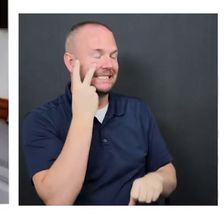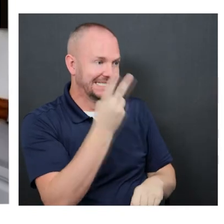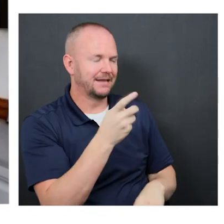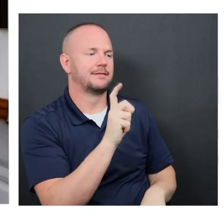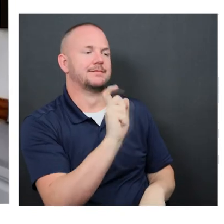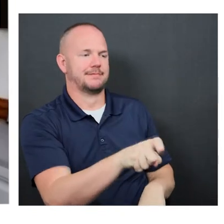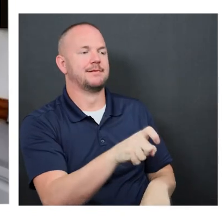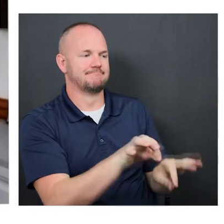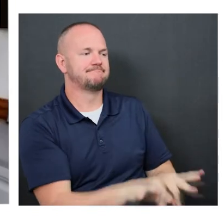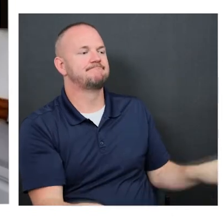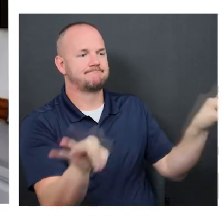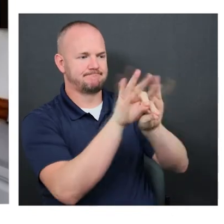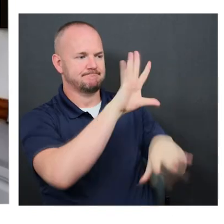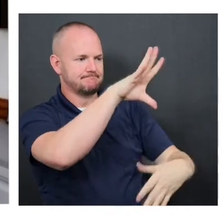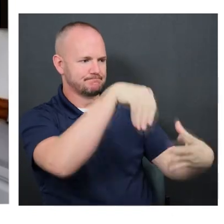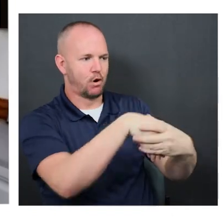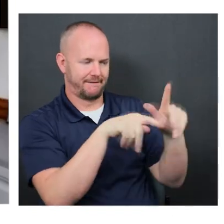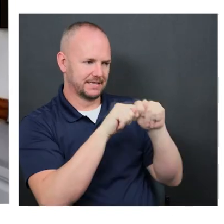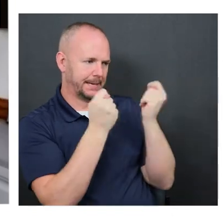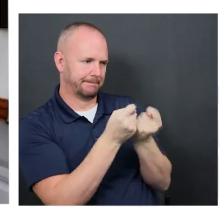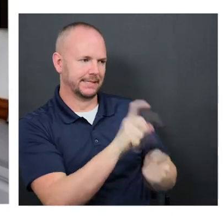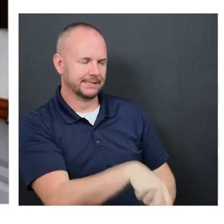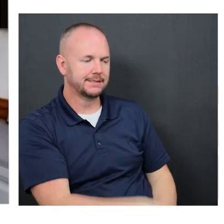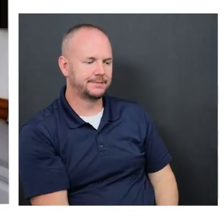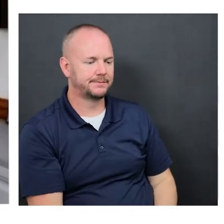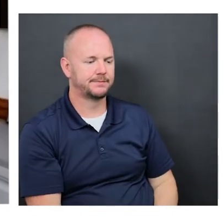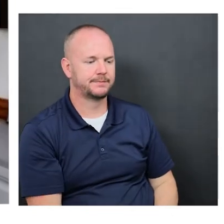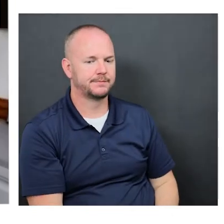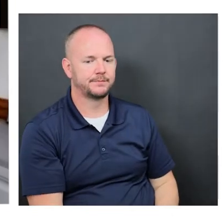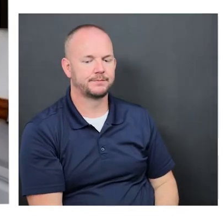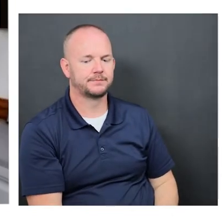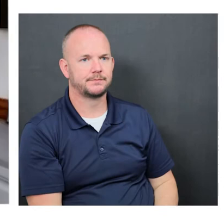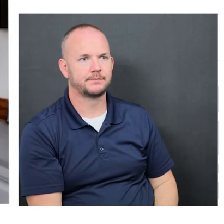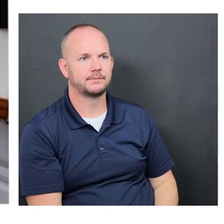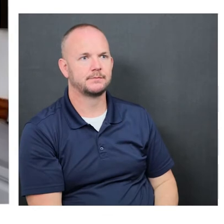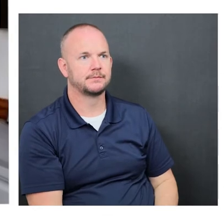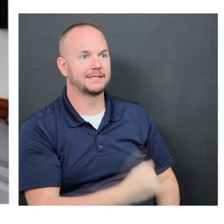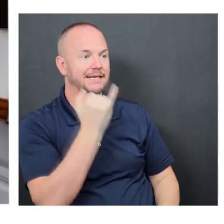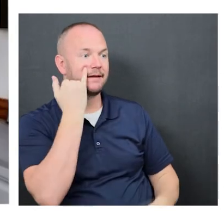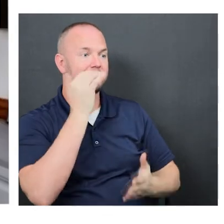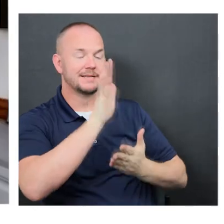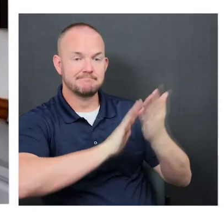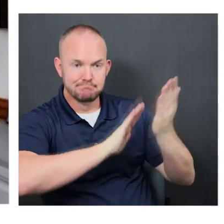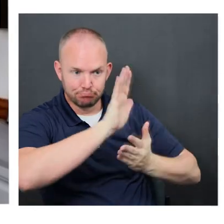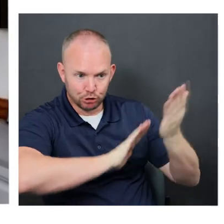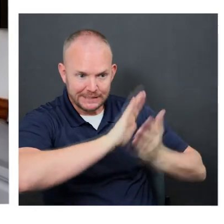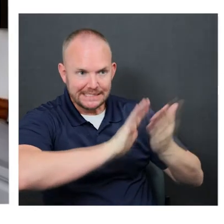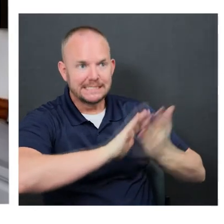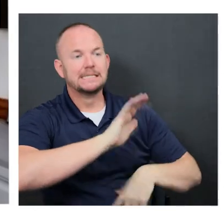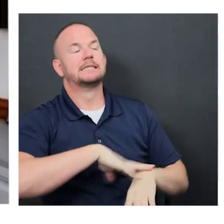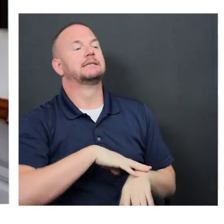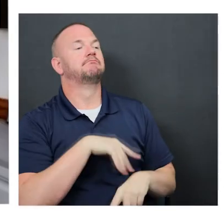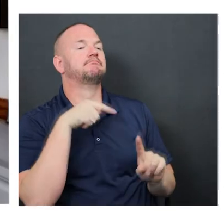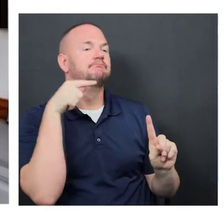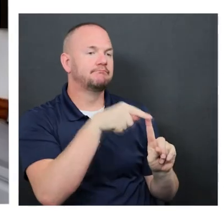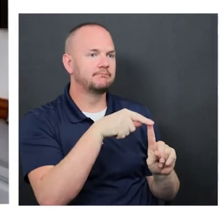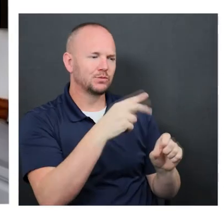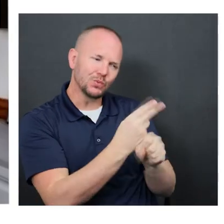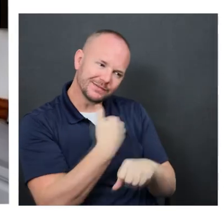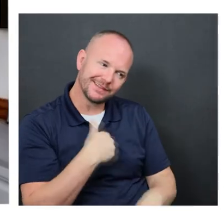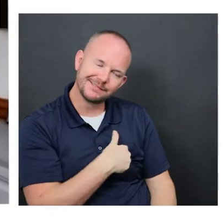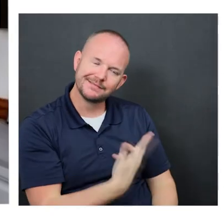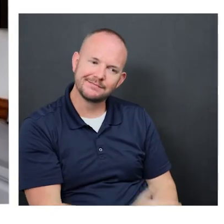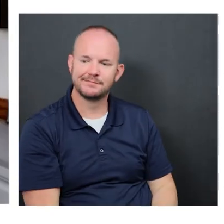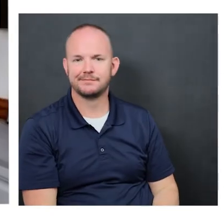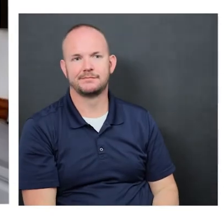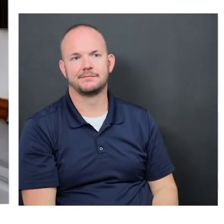us as a necessary component of the team, right? And we have said, listen, if there's an in-person interpreter here, you know, utilize